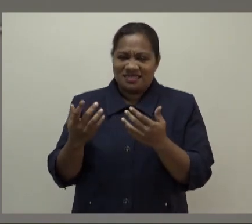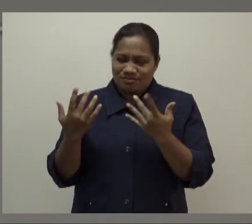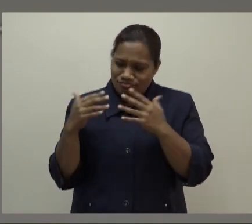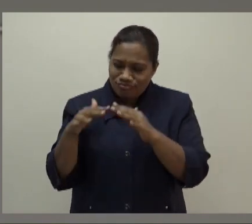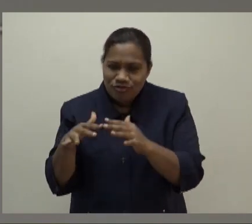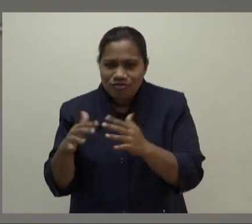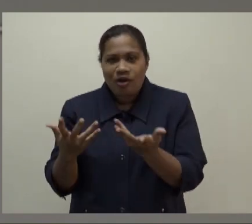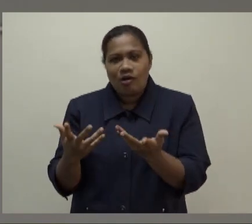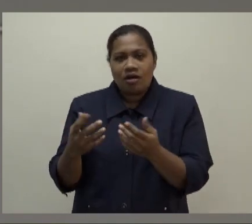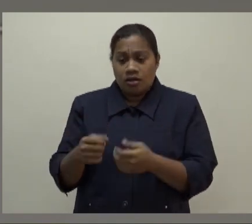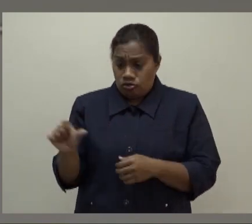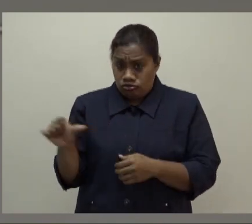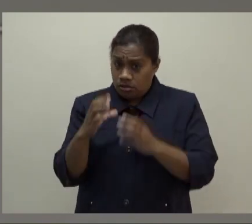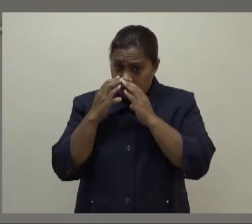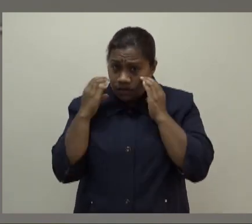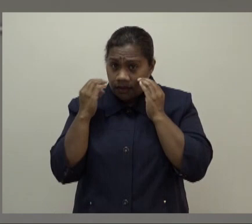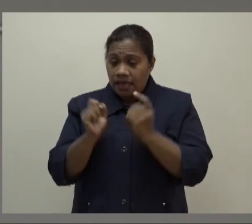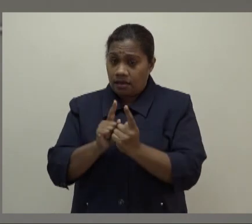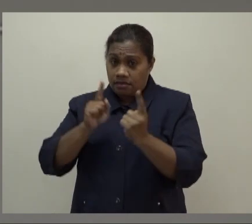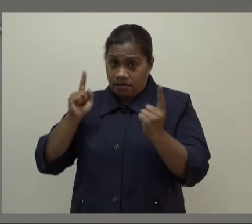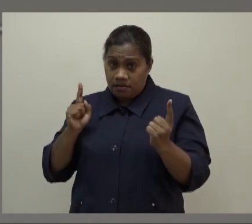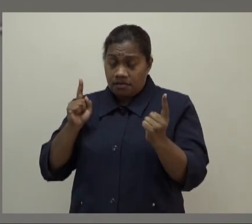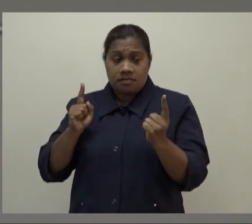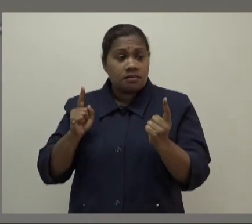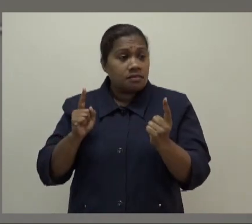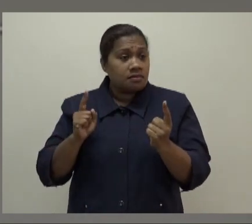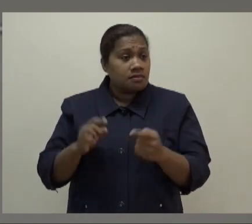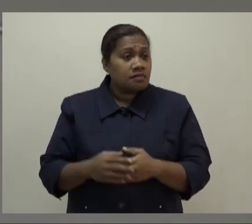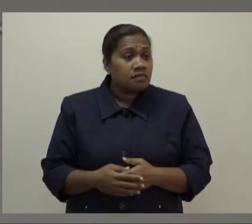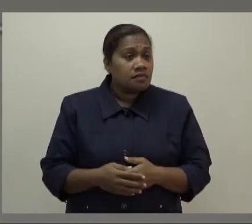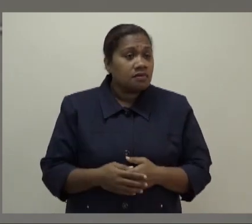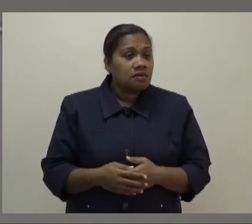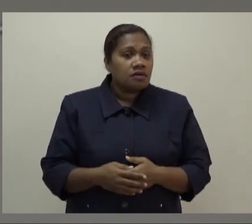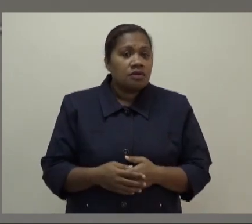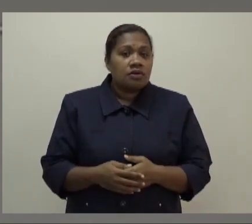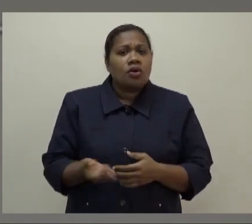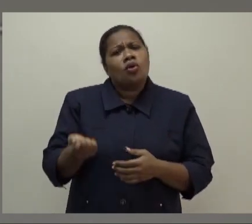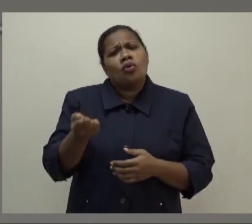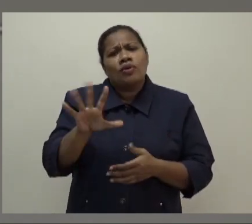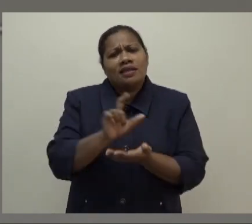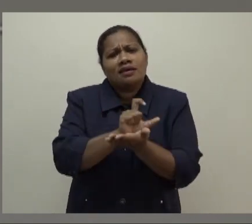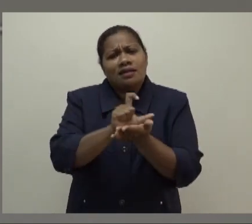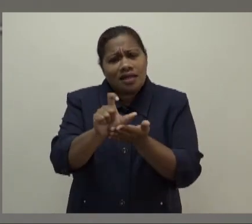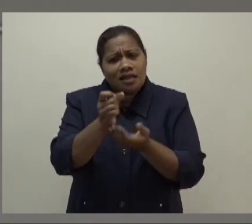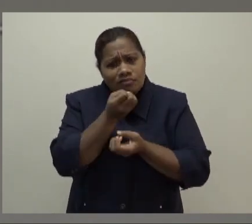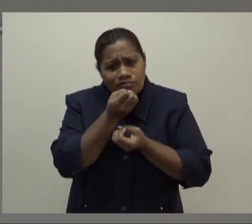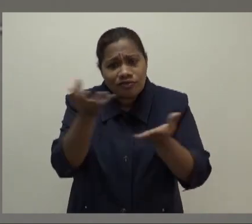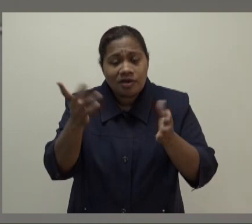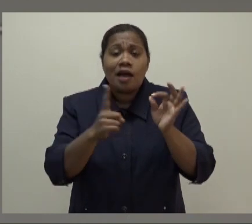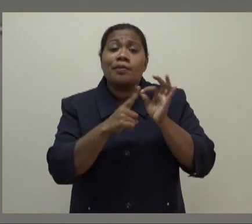physical distance when they're in close proximity? I think that was just clearly articulated by the Permanent Secretary and